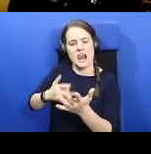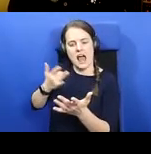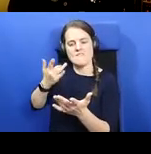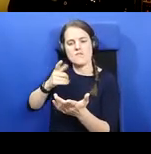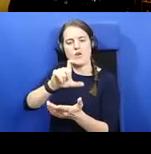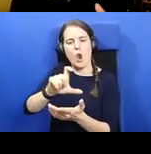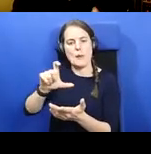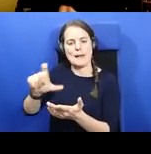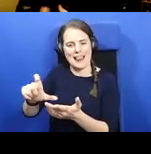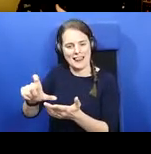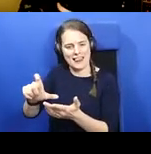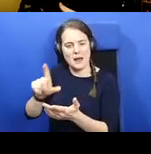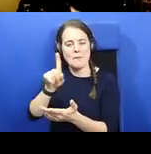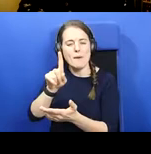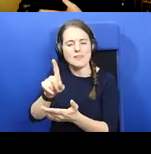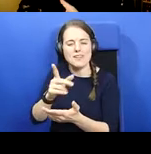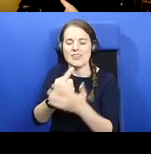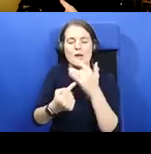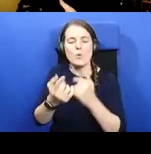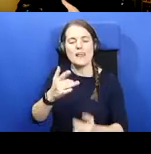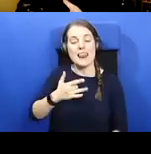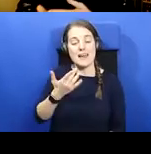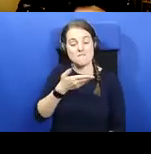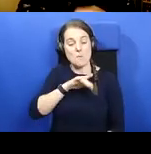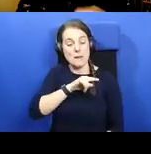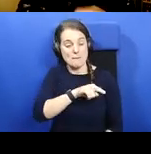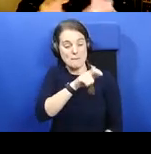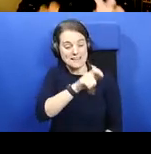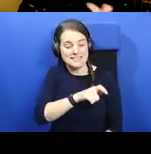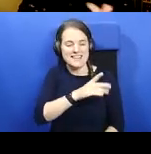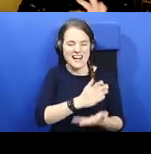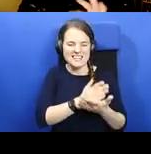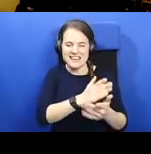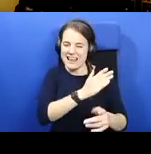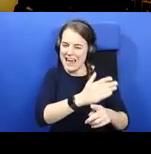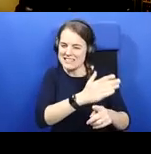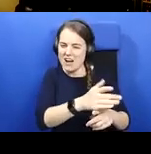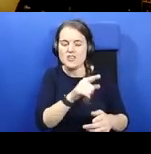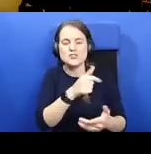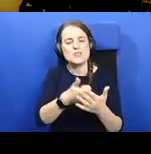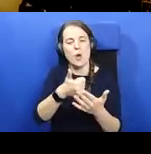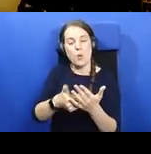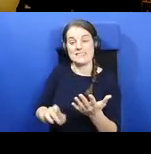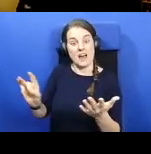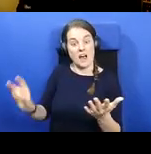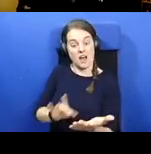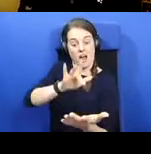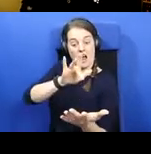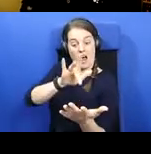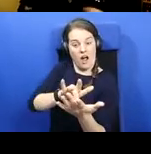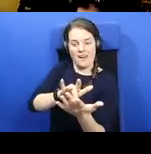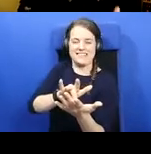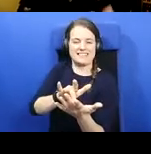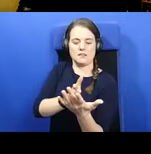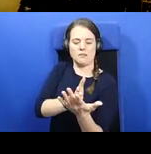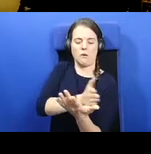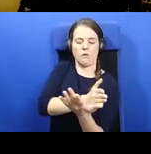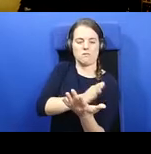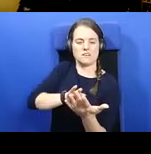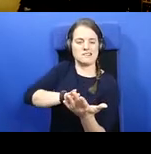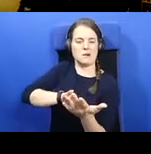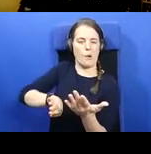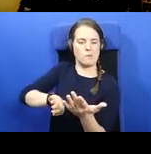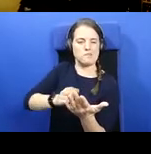but the only life we have of him is much later. So he's sort of there on the edges of different narratives, and it's sort of frustrating